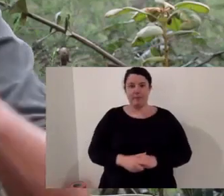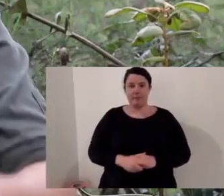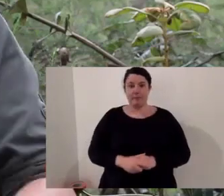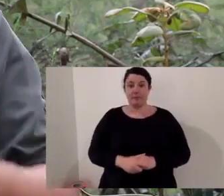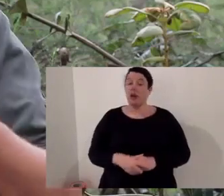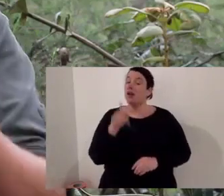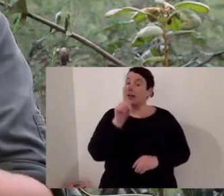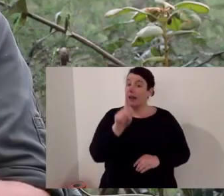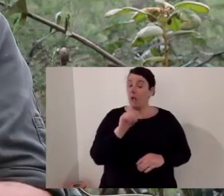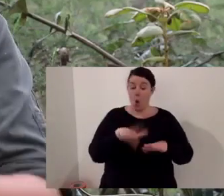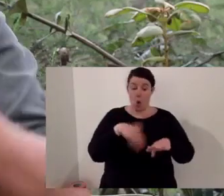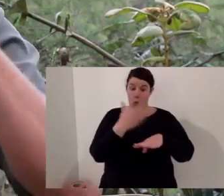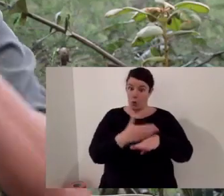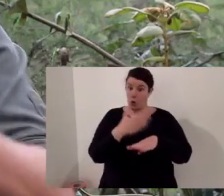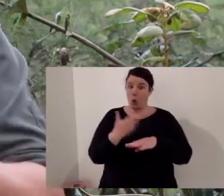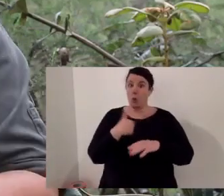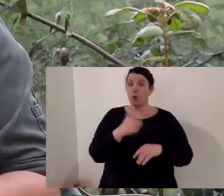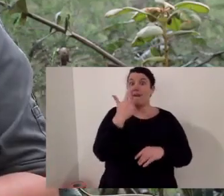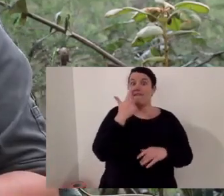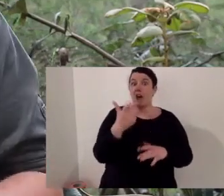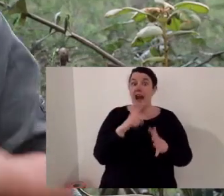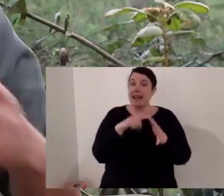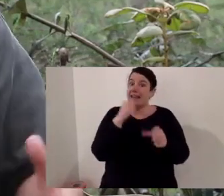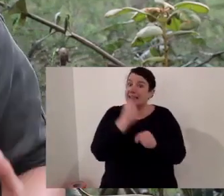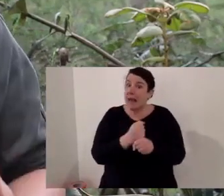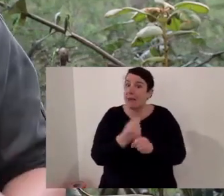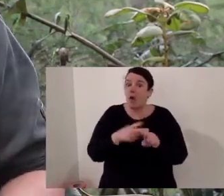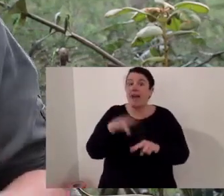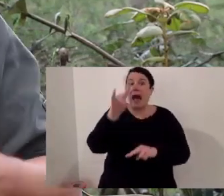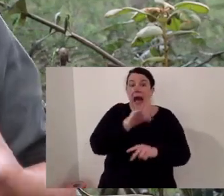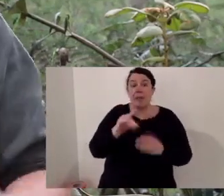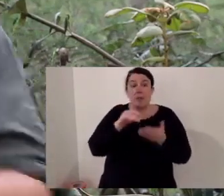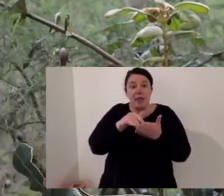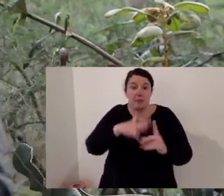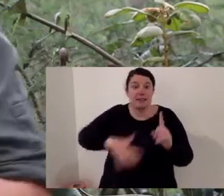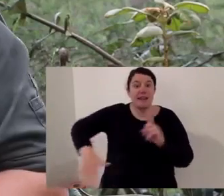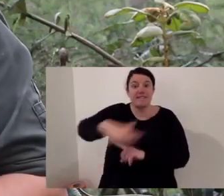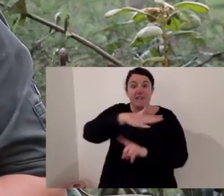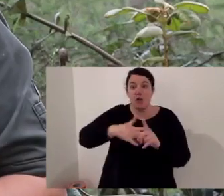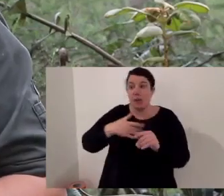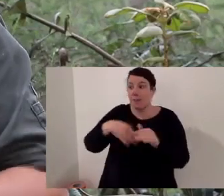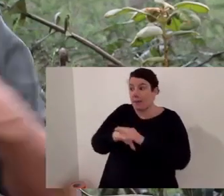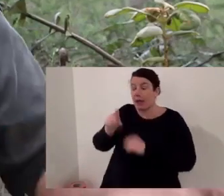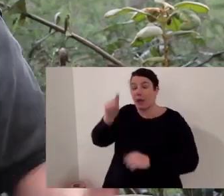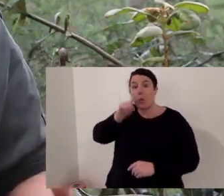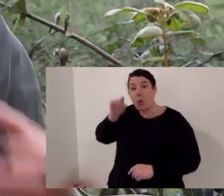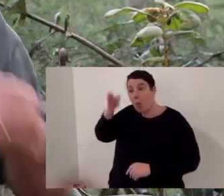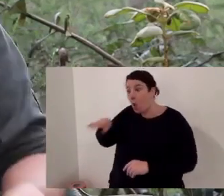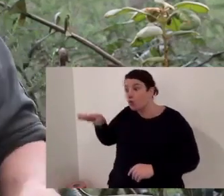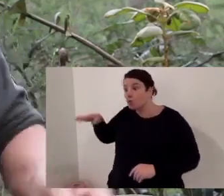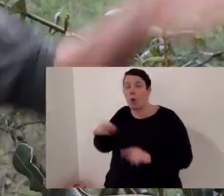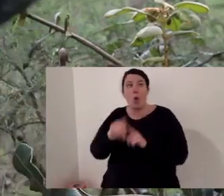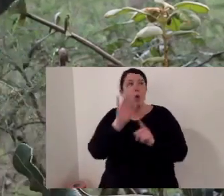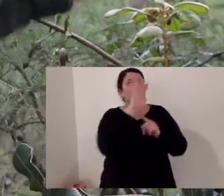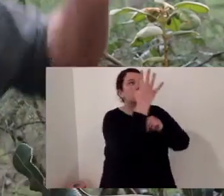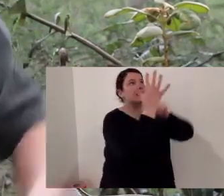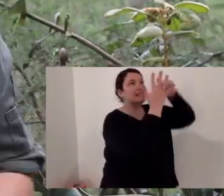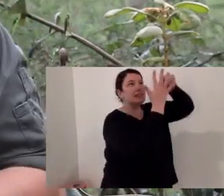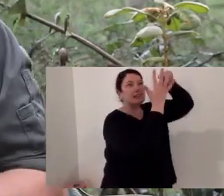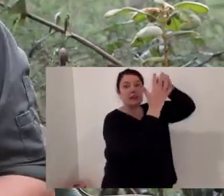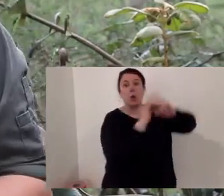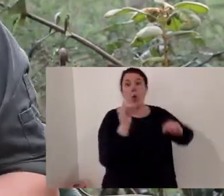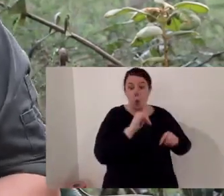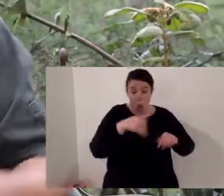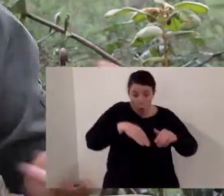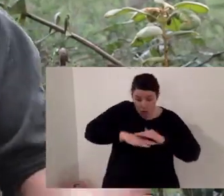I want you to find an example that I haven't mentioned. I don't mind whether they're engineers in the ocean. I don't mind whether they're engineers in the canopy